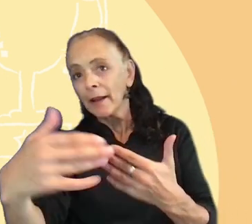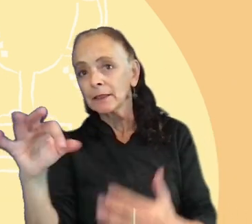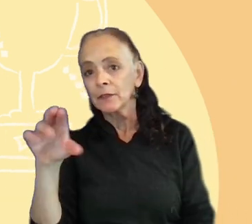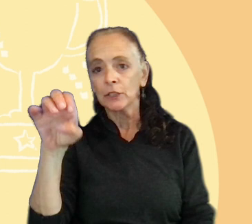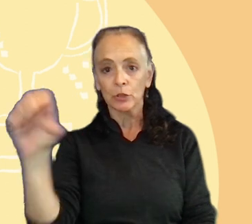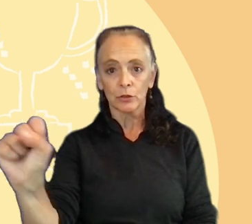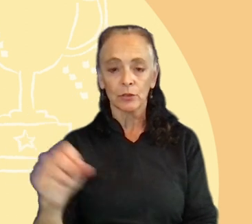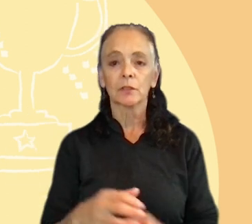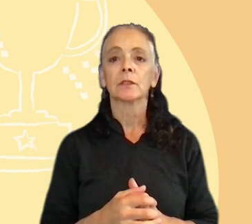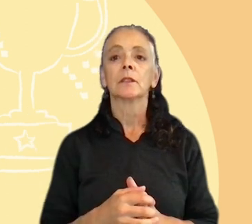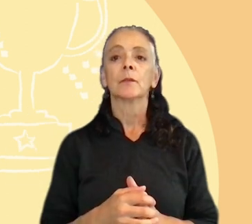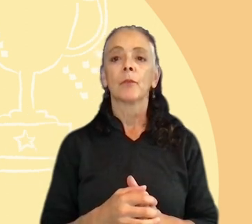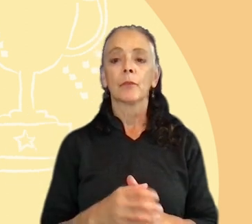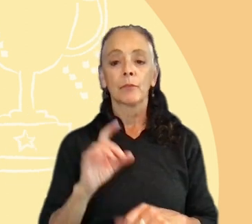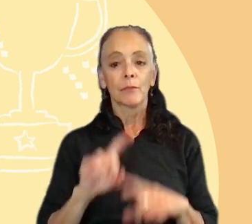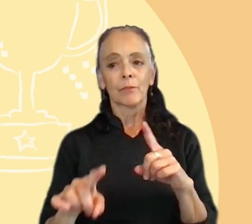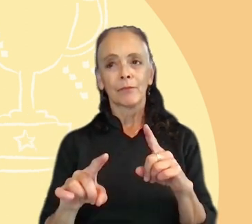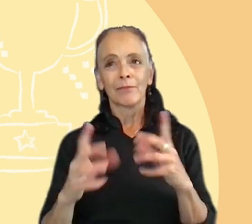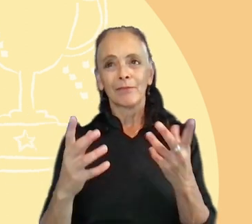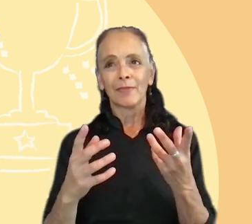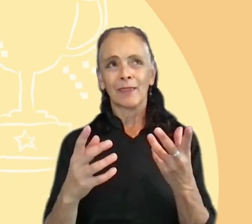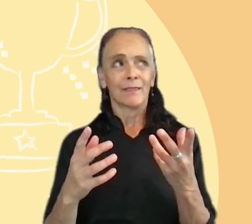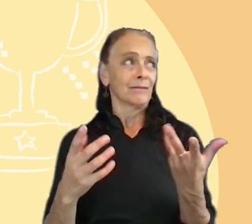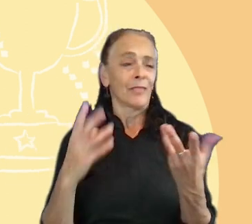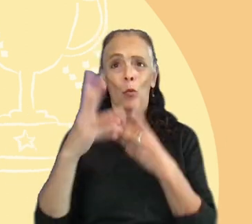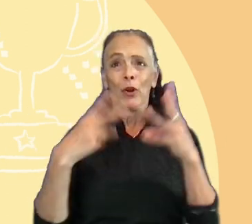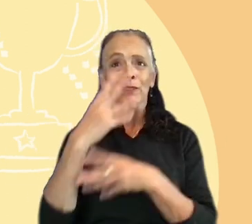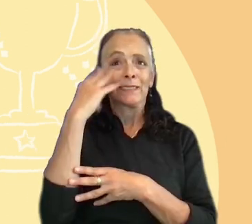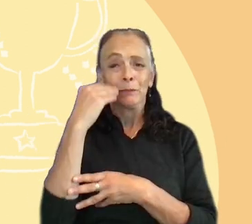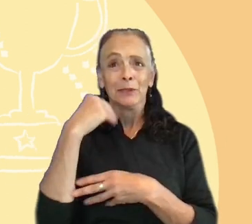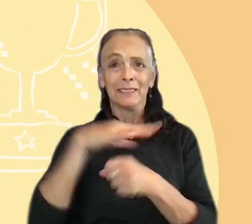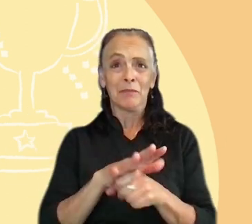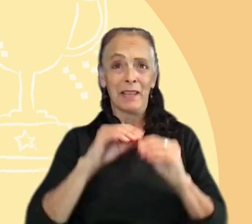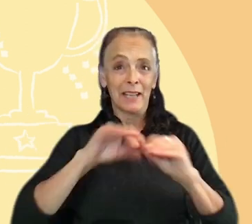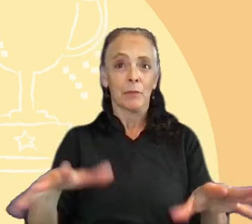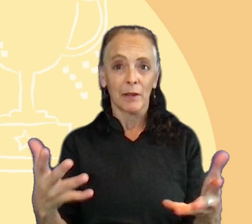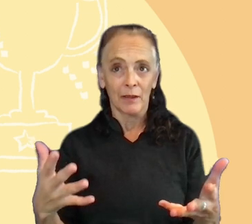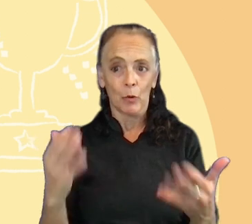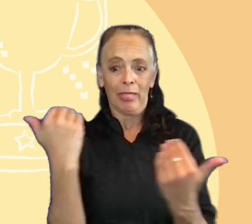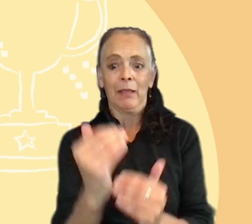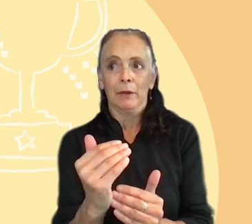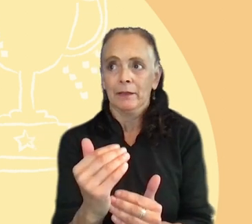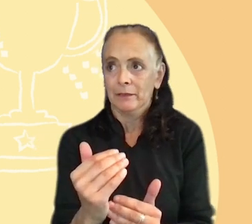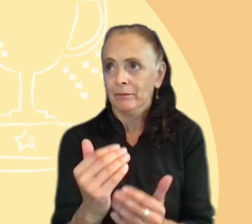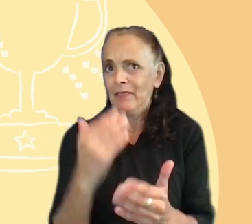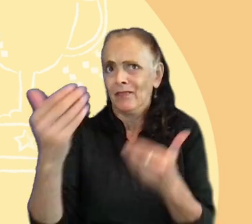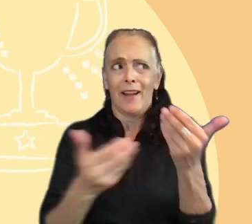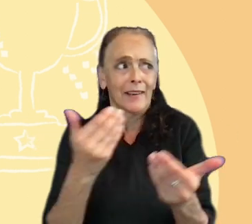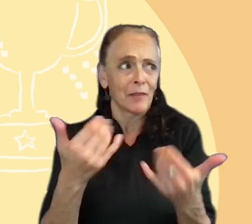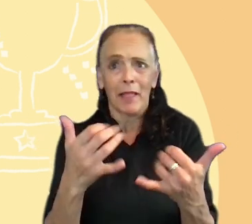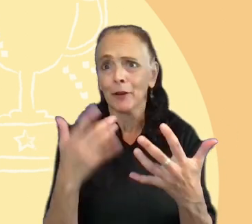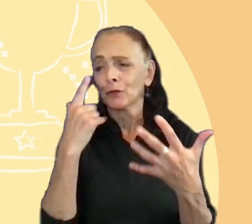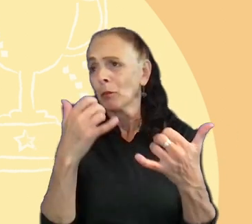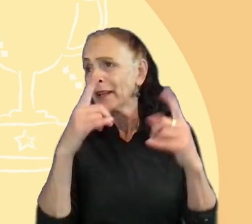But the world was in a pandemic. We were limited to invite players to see playtests,